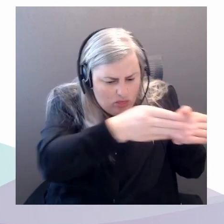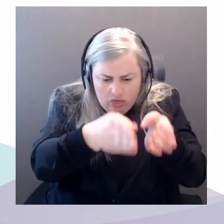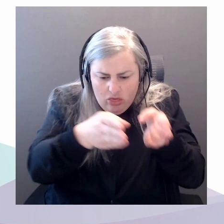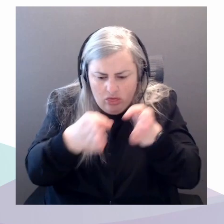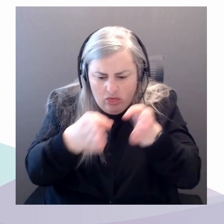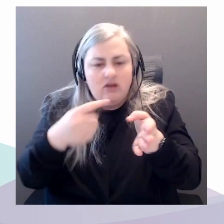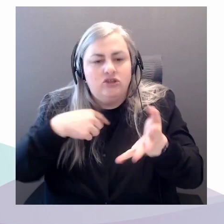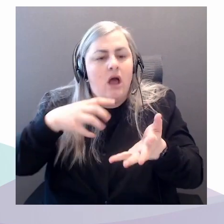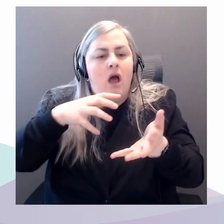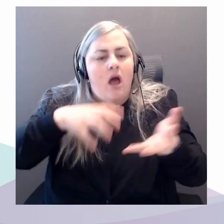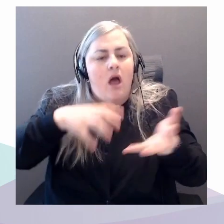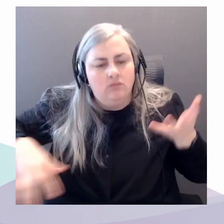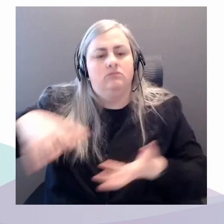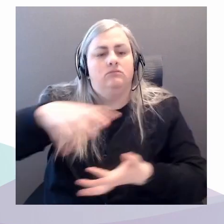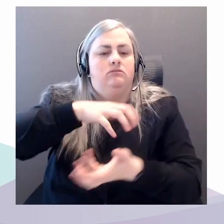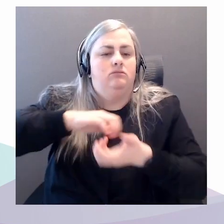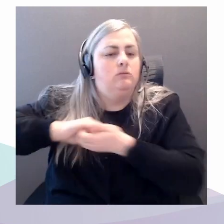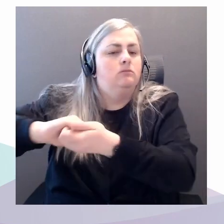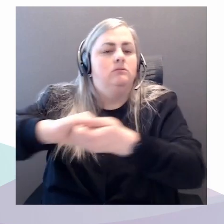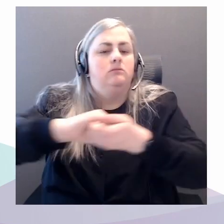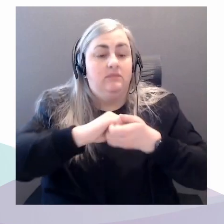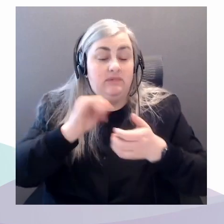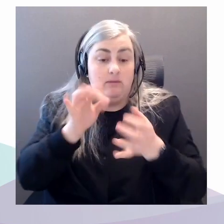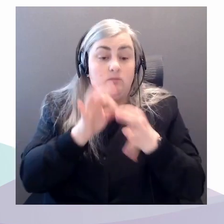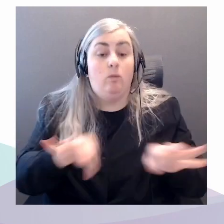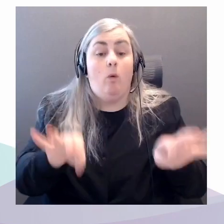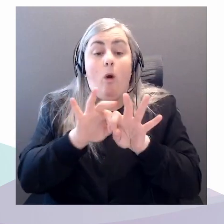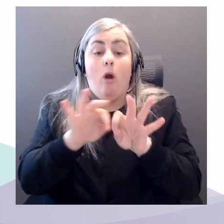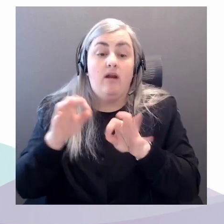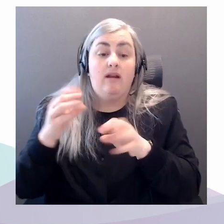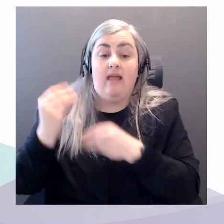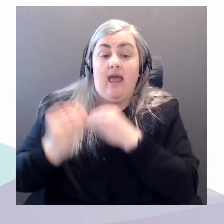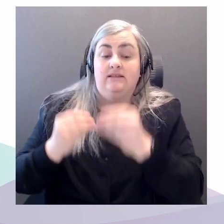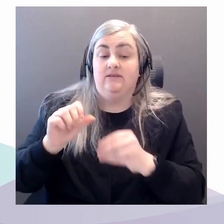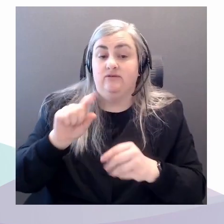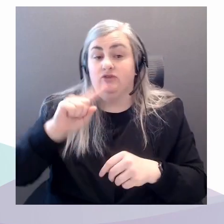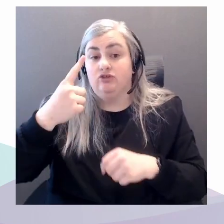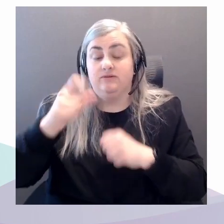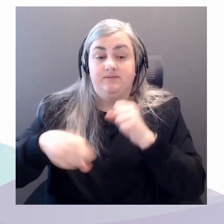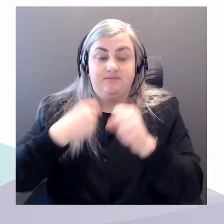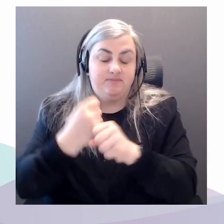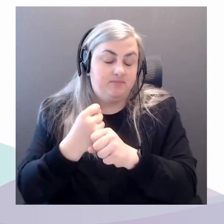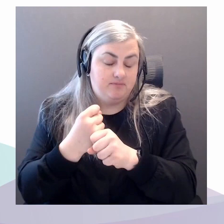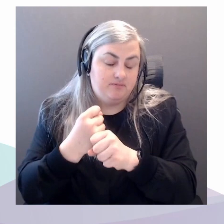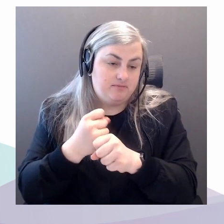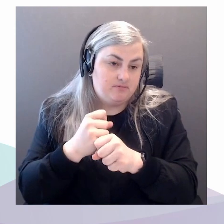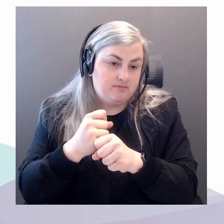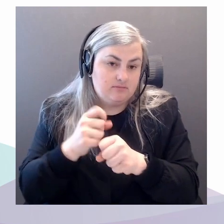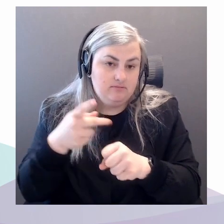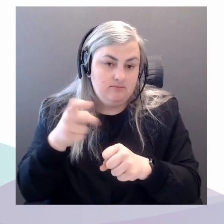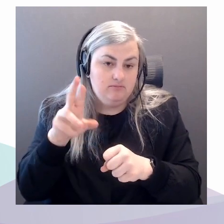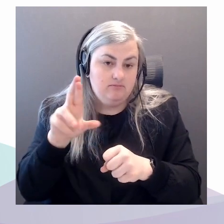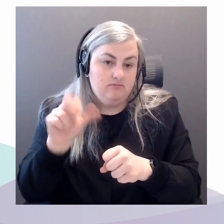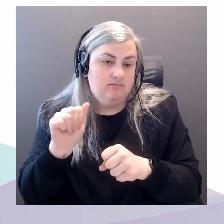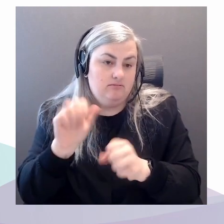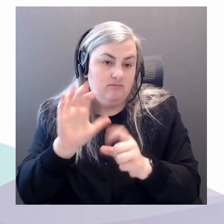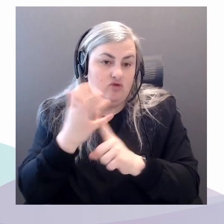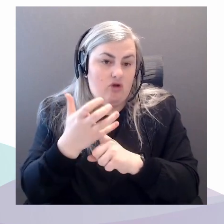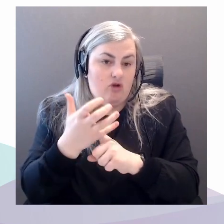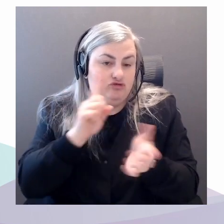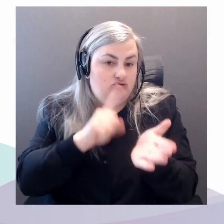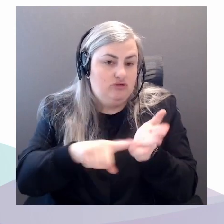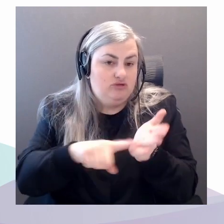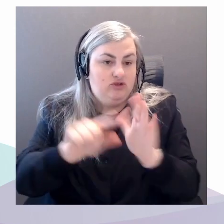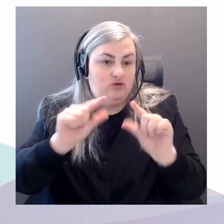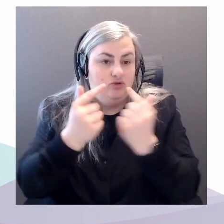a really important legacy of the first 10 years of the petrocultures research group. So all I can say is that it's an open invitation to